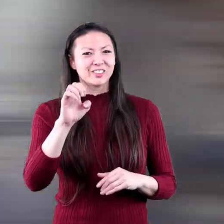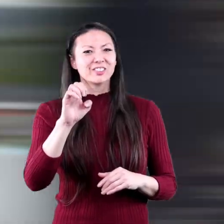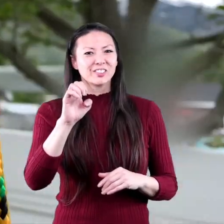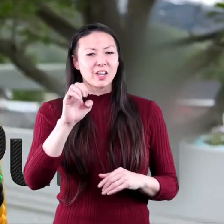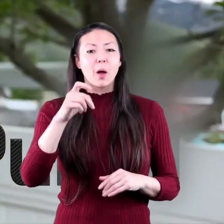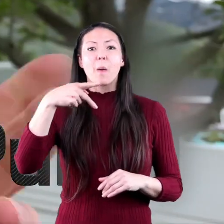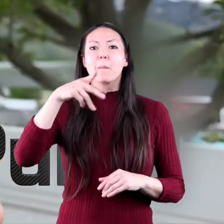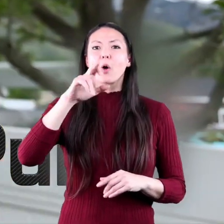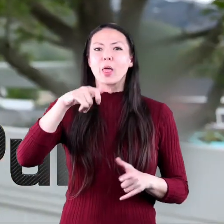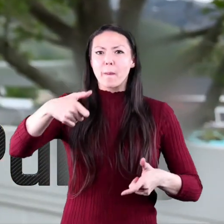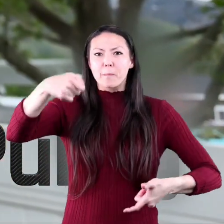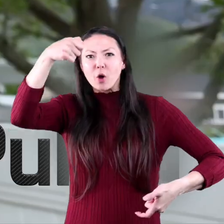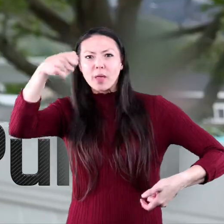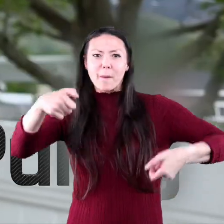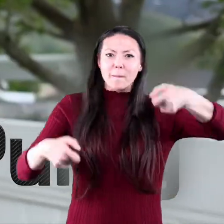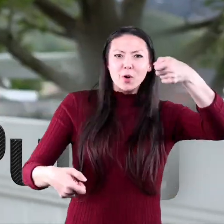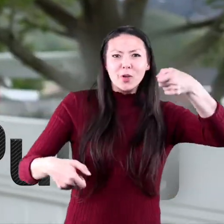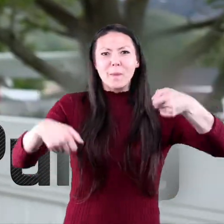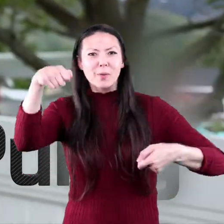and the pulley.